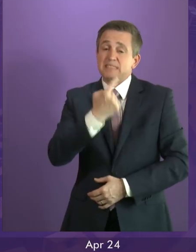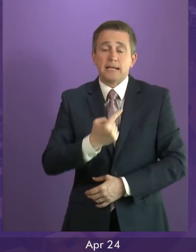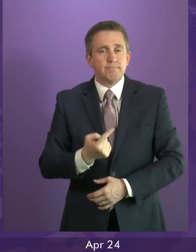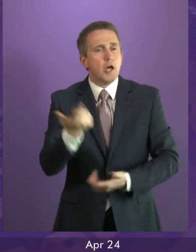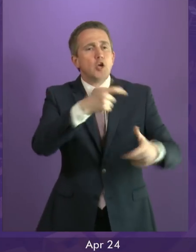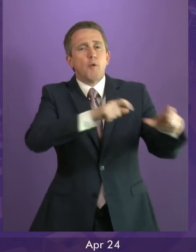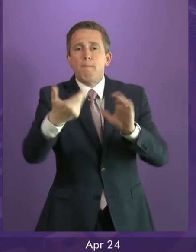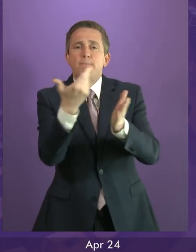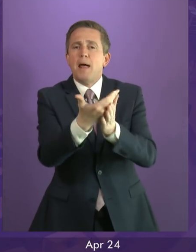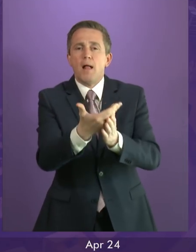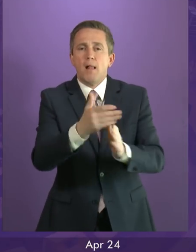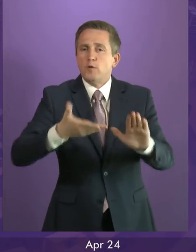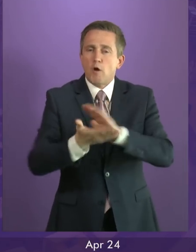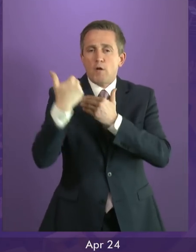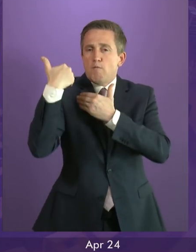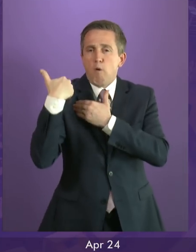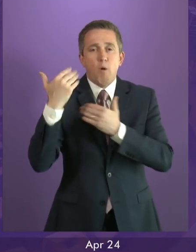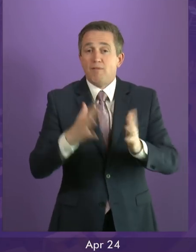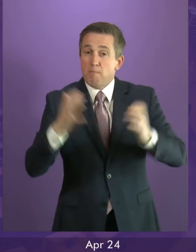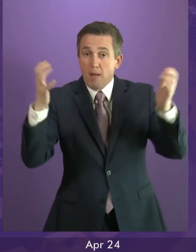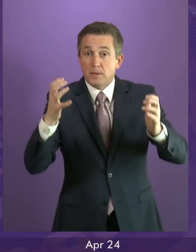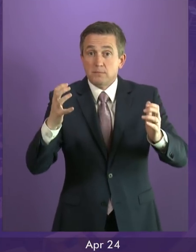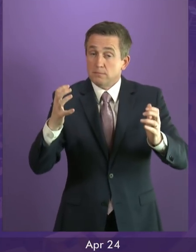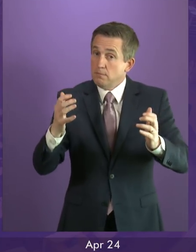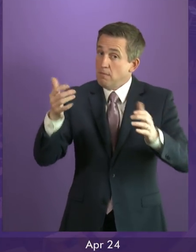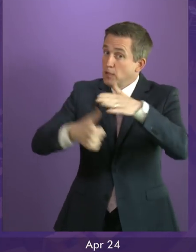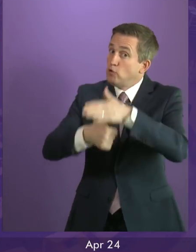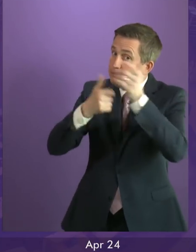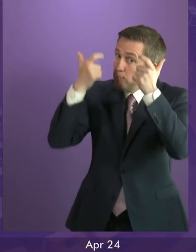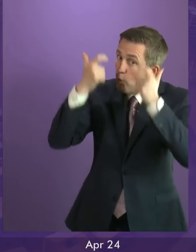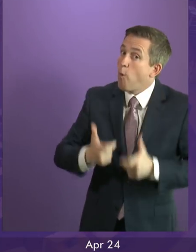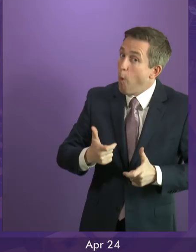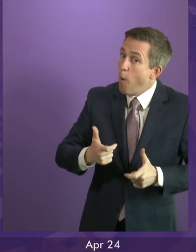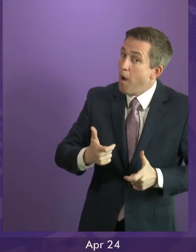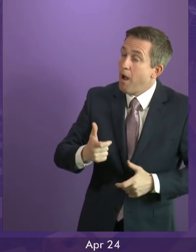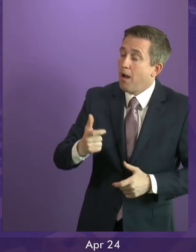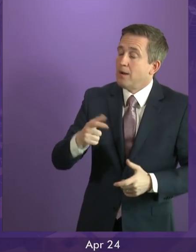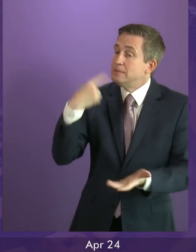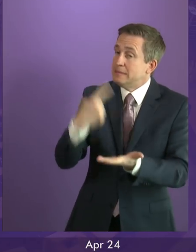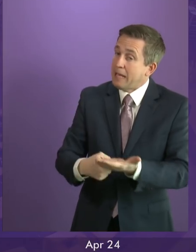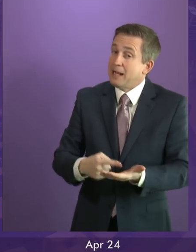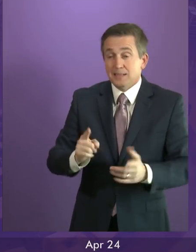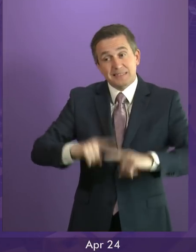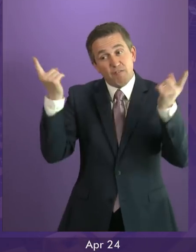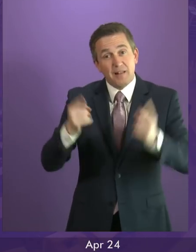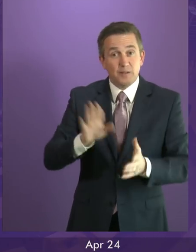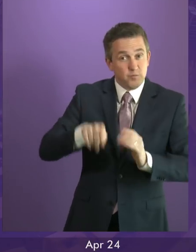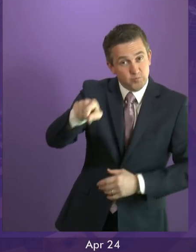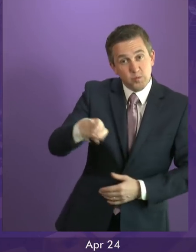continuity bill was not within the legislative competence of this Parliament when it was introduced. The Supreme Court, of course, took a very different view to